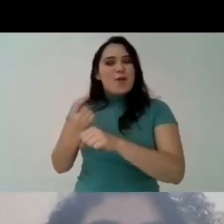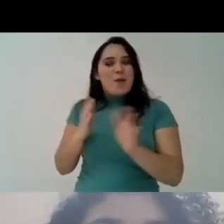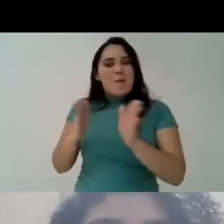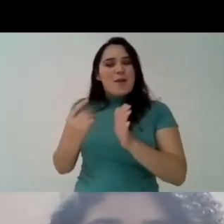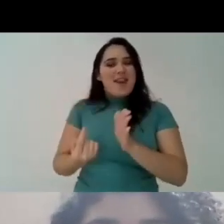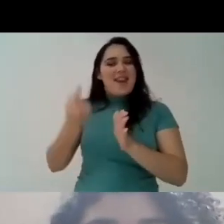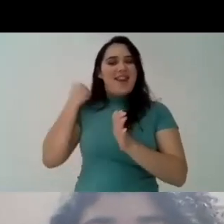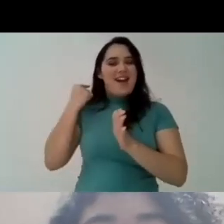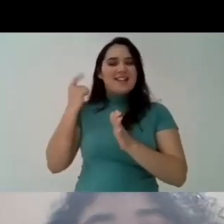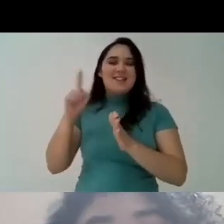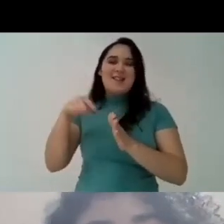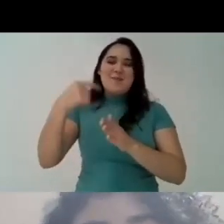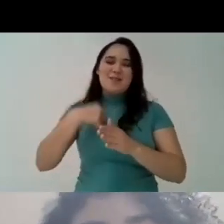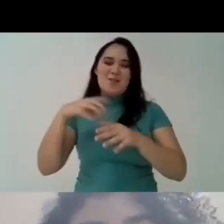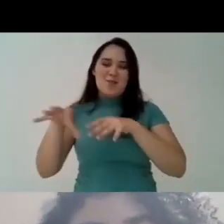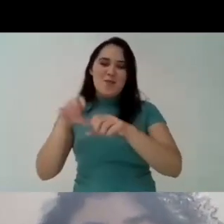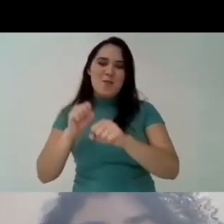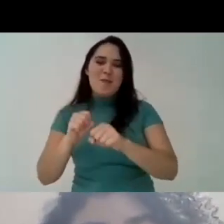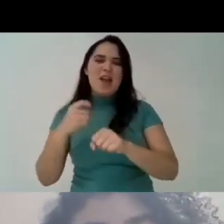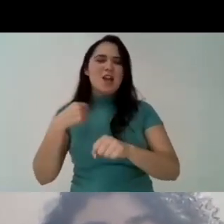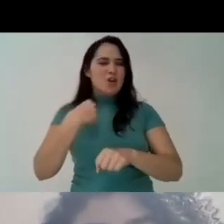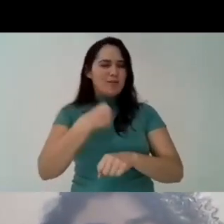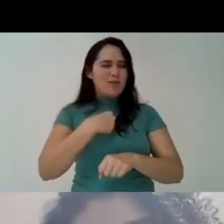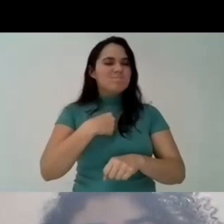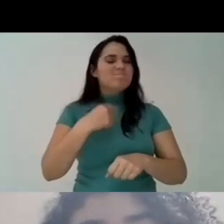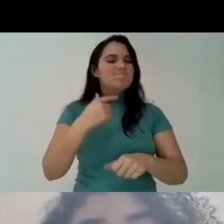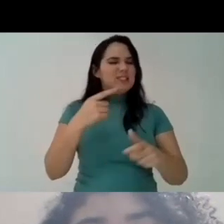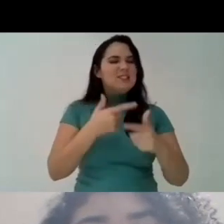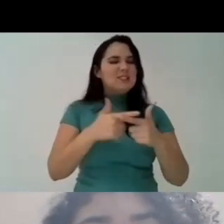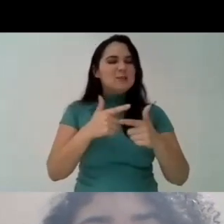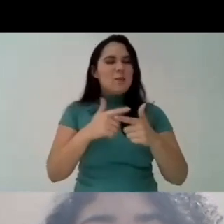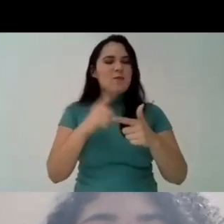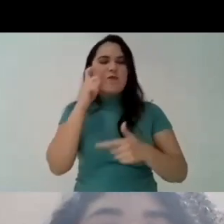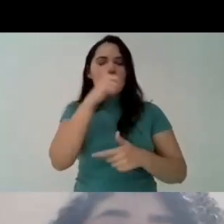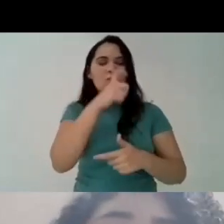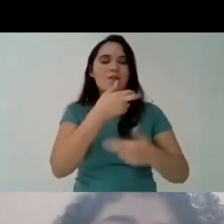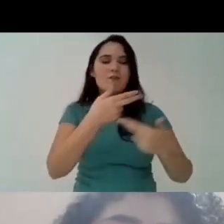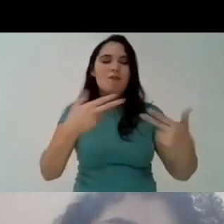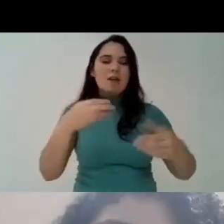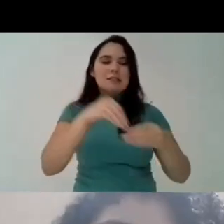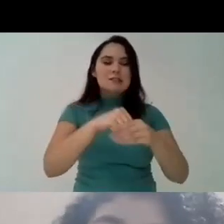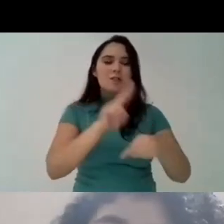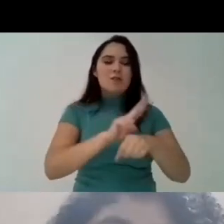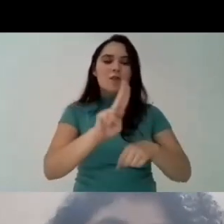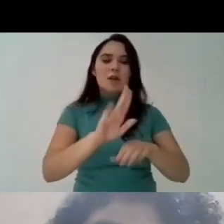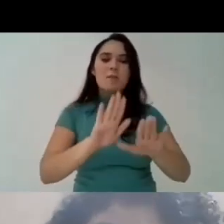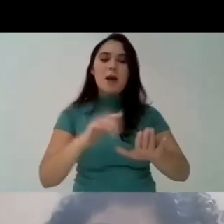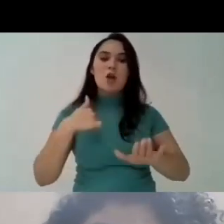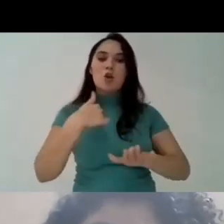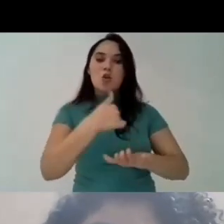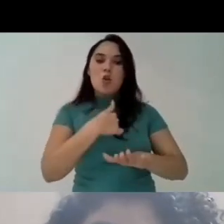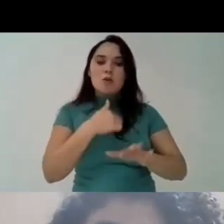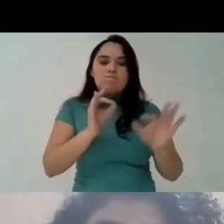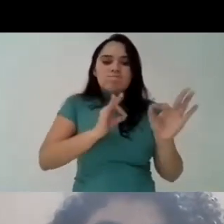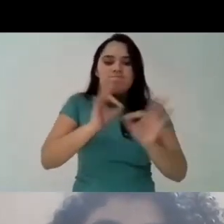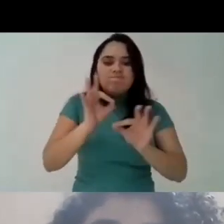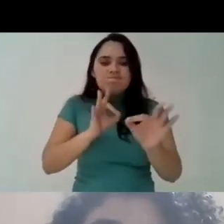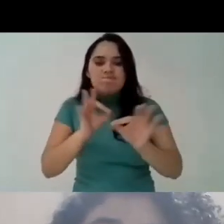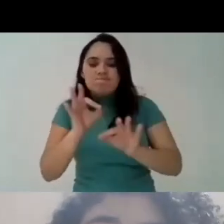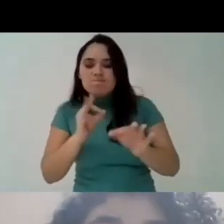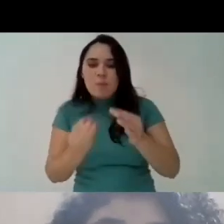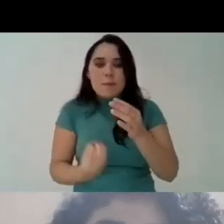was created in 2013 i didn't take advantage of that scholarship but um